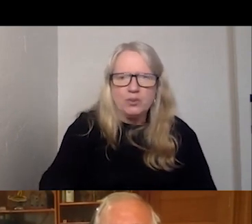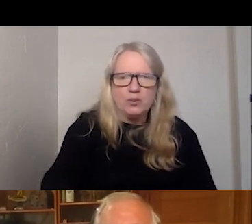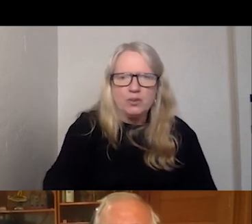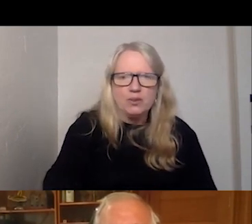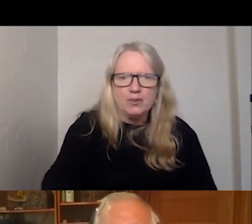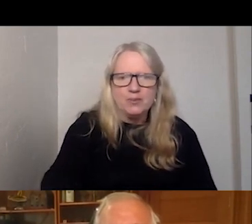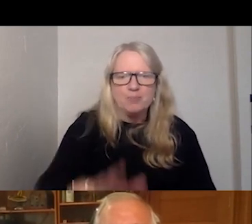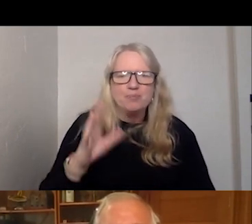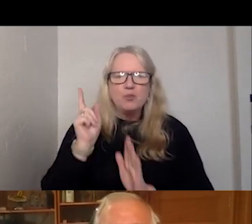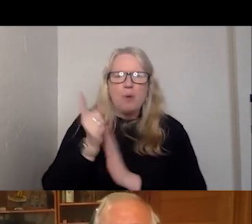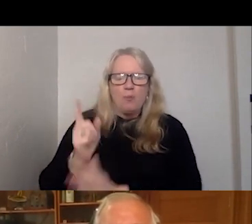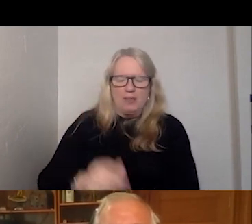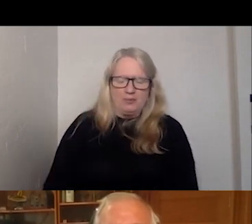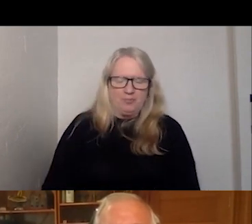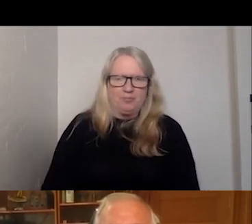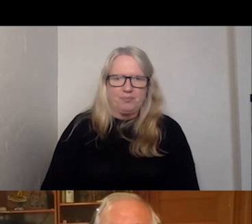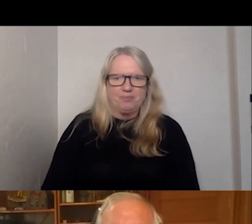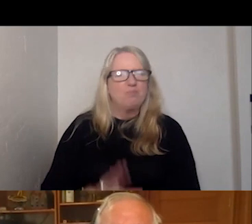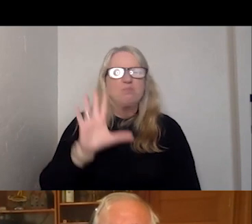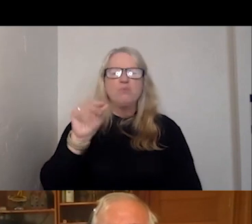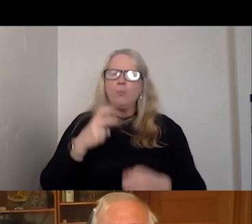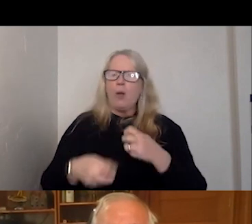Just a moment. No problem.